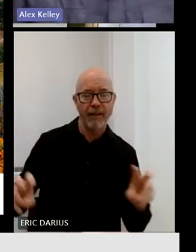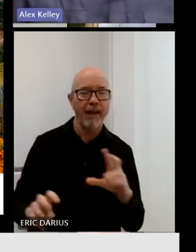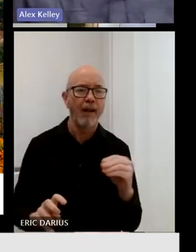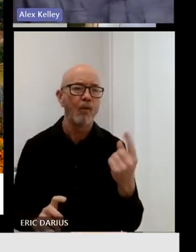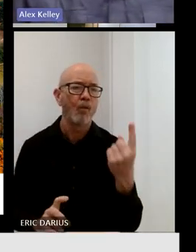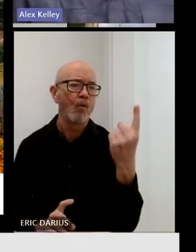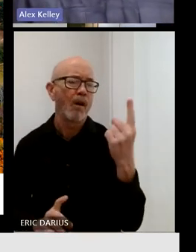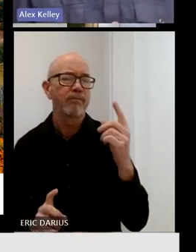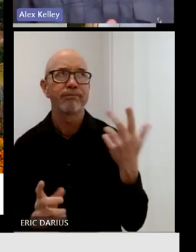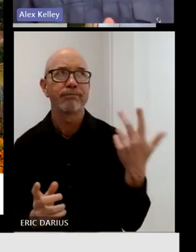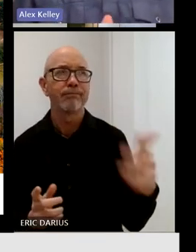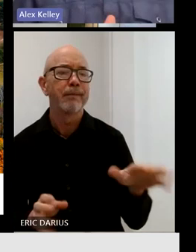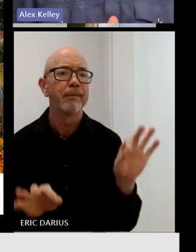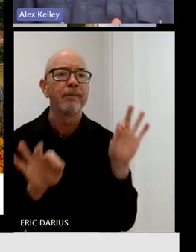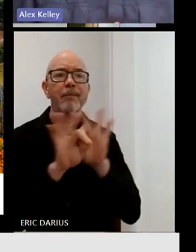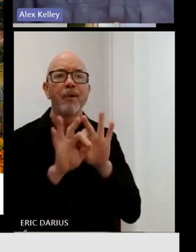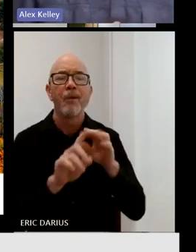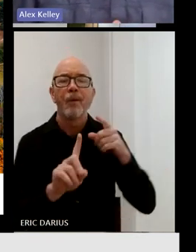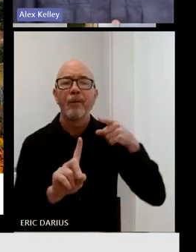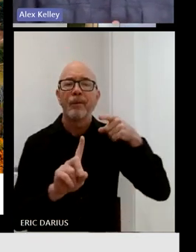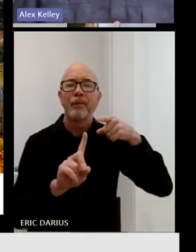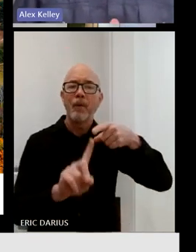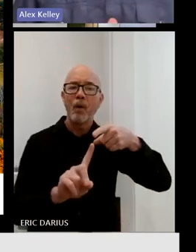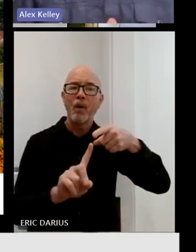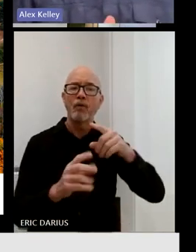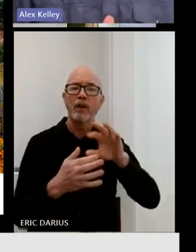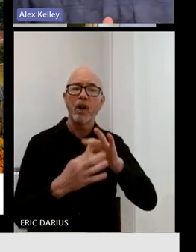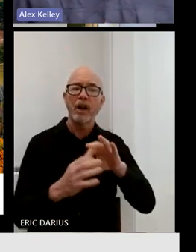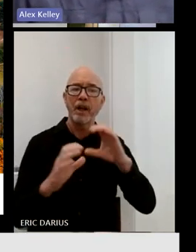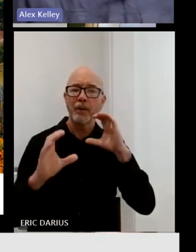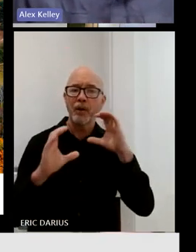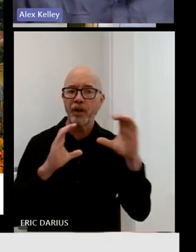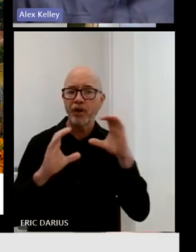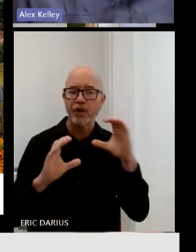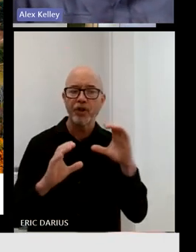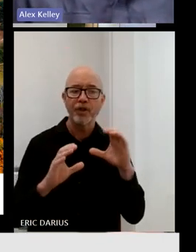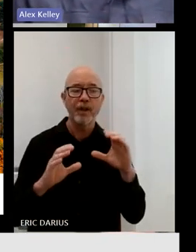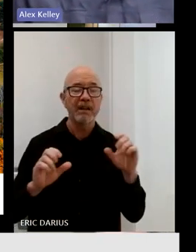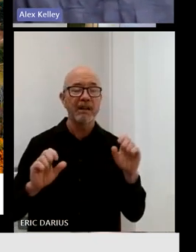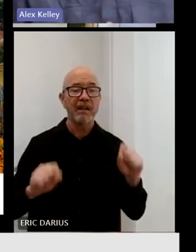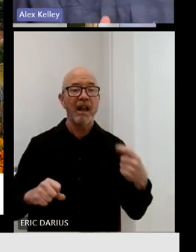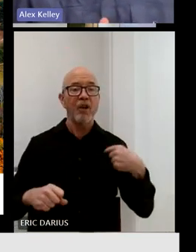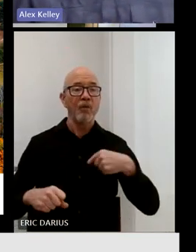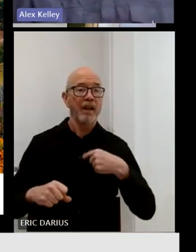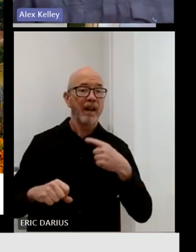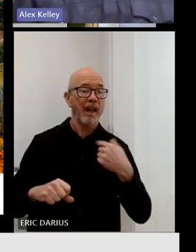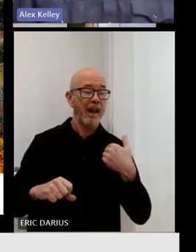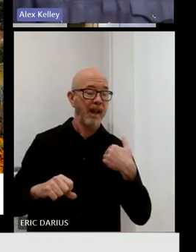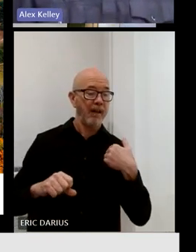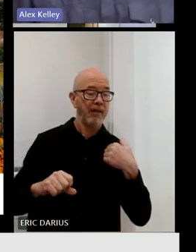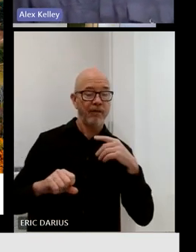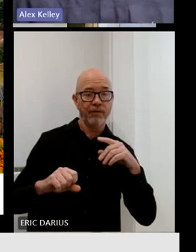plan on the emergency communications front is about the possibility of consolidating public safety answering points.